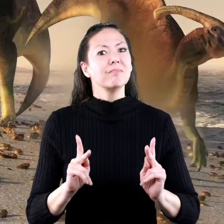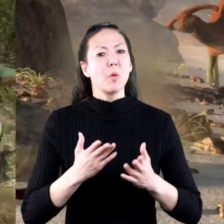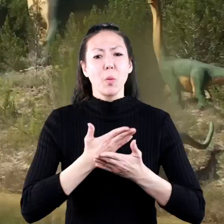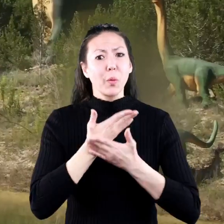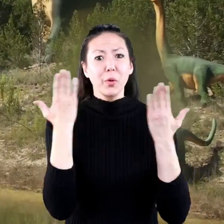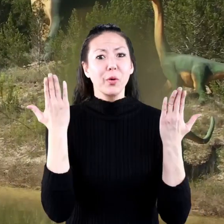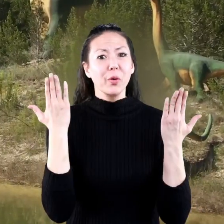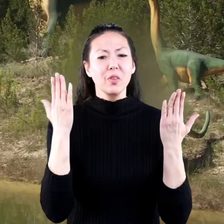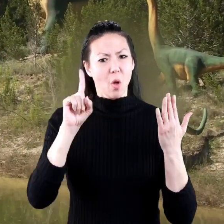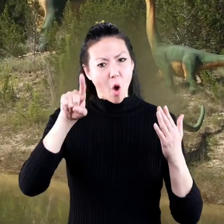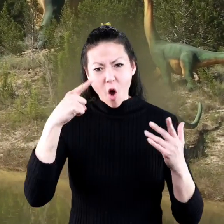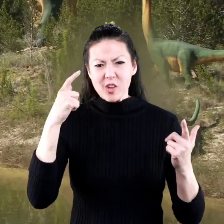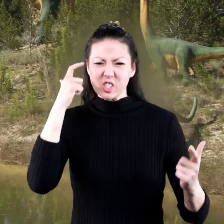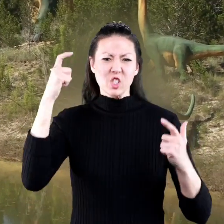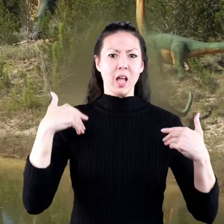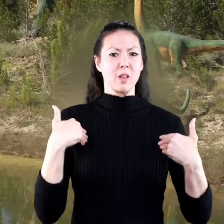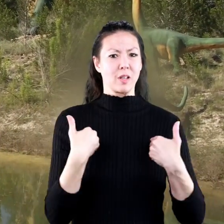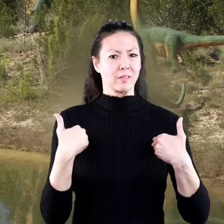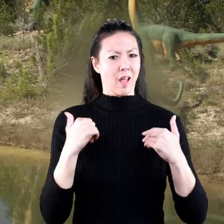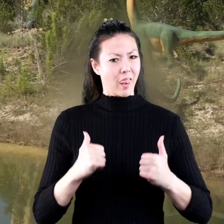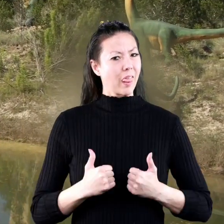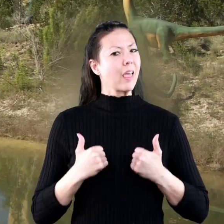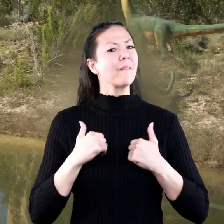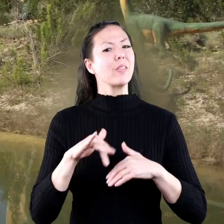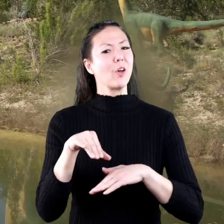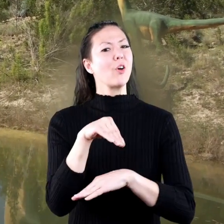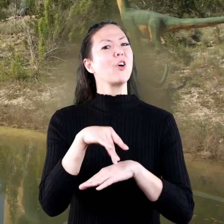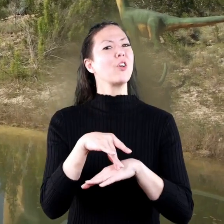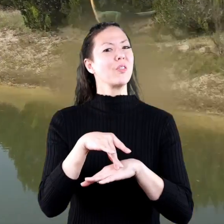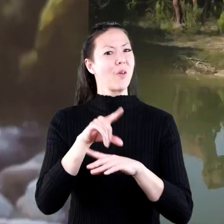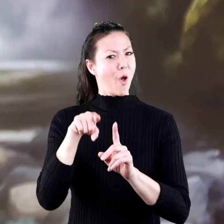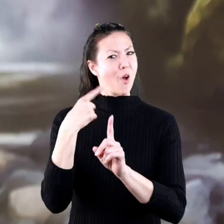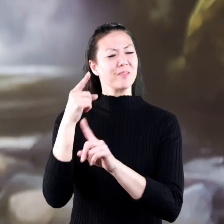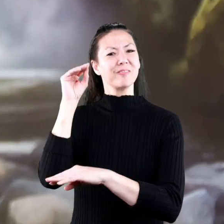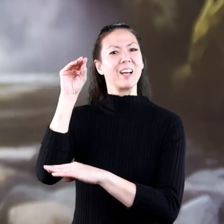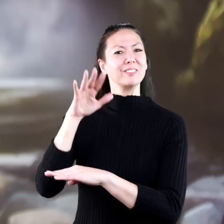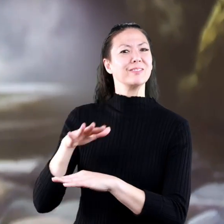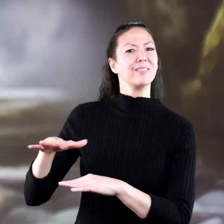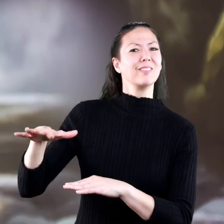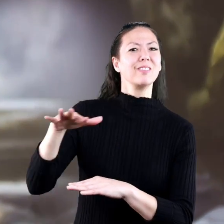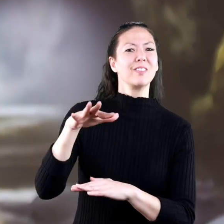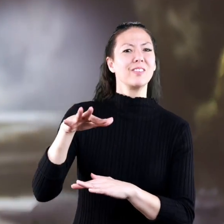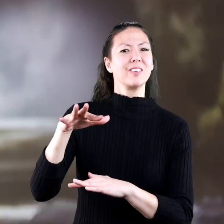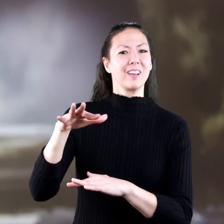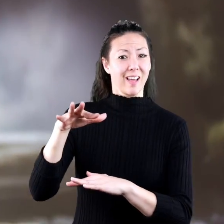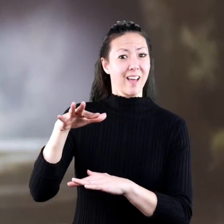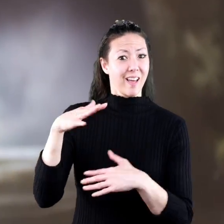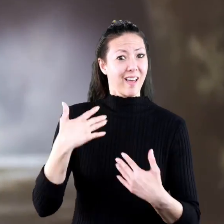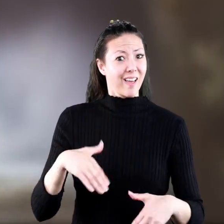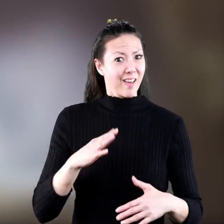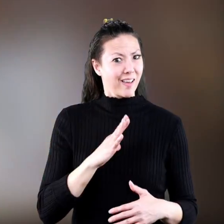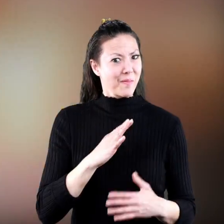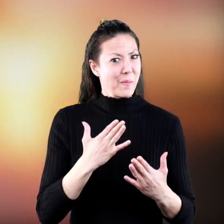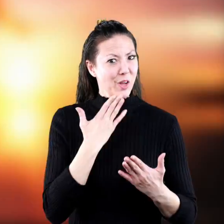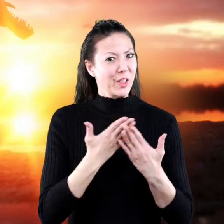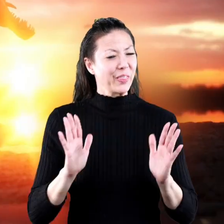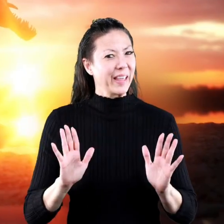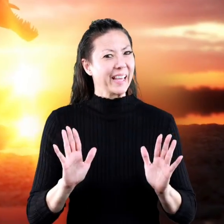people at all when these giant creatures lived on the earth and that's probably a good thing